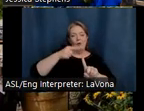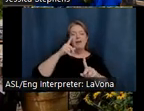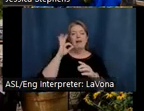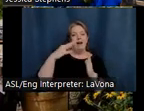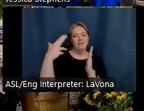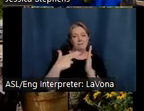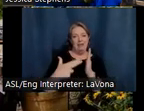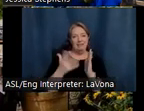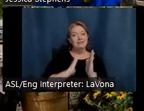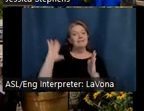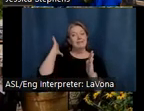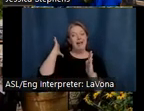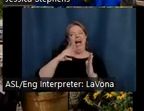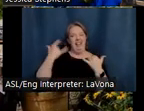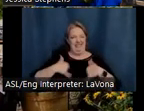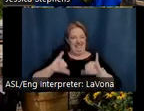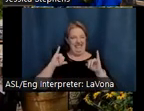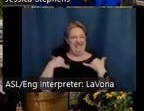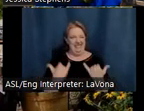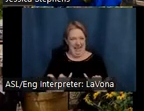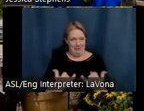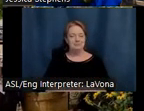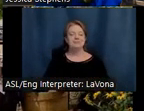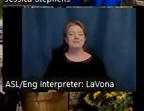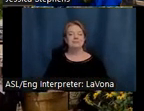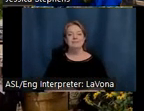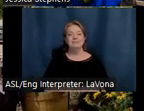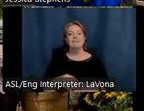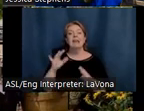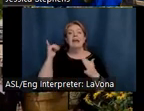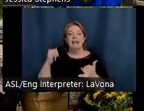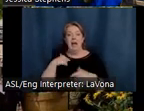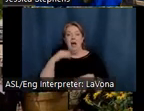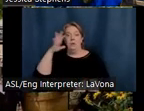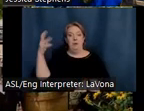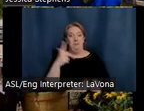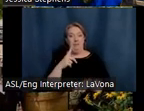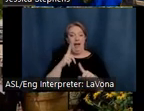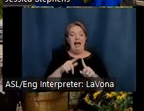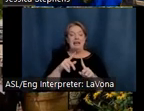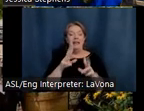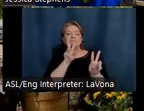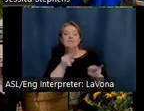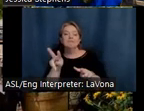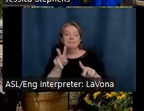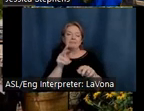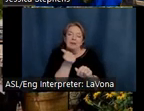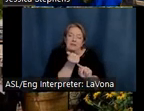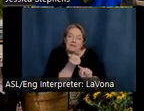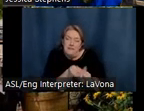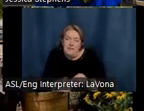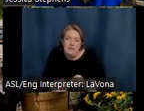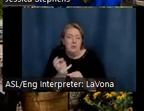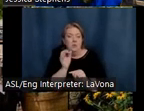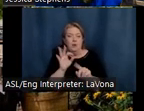So we're going to go back into town and visit just a few of the many, and I mean many, spaces to view, learn about, and purchase